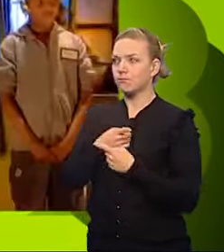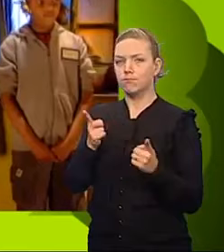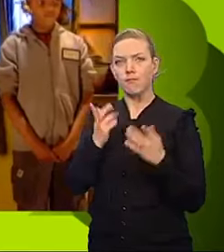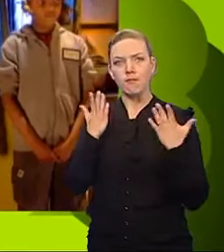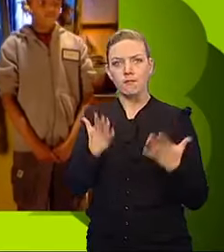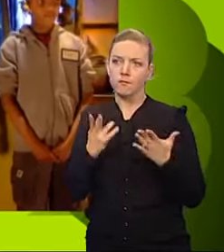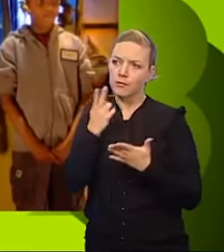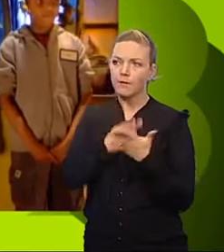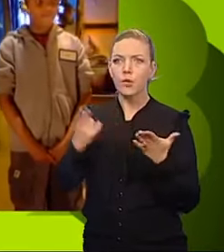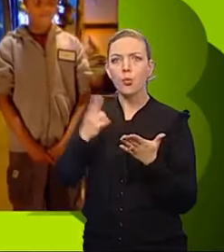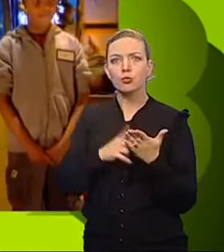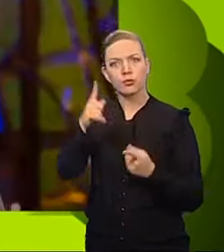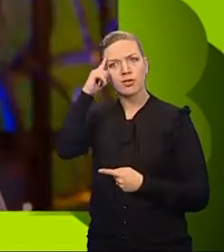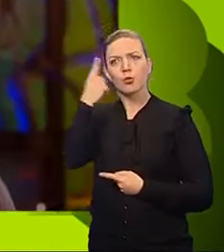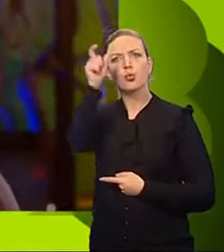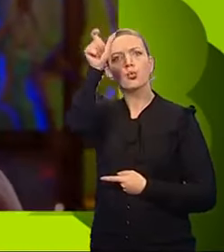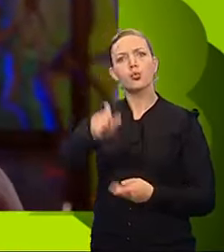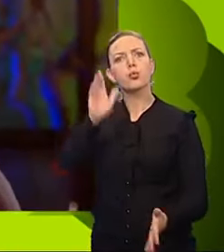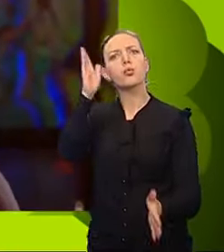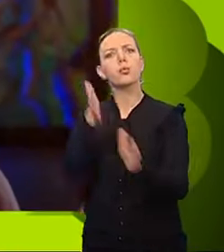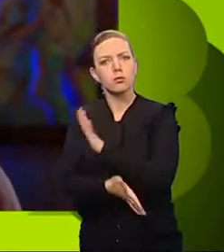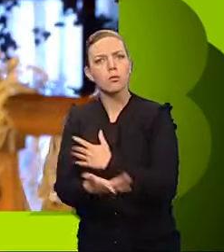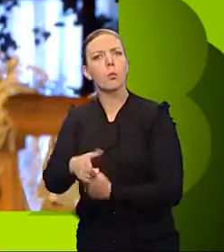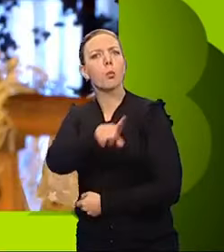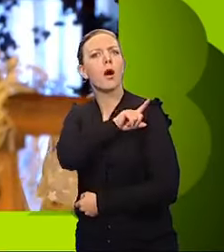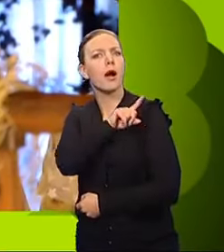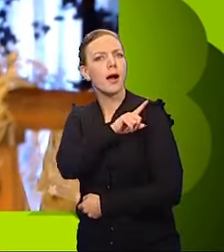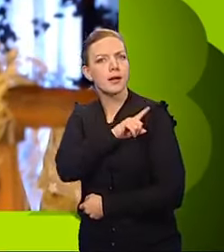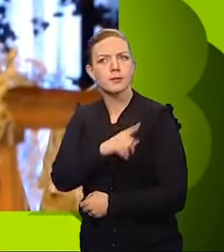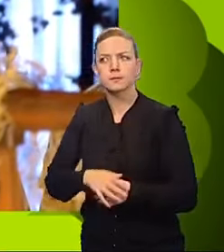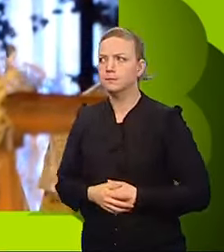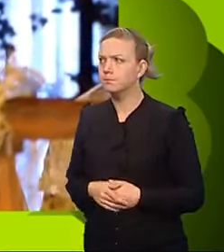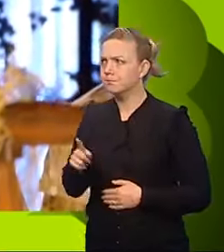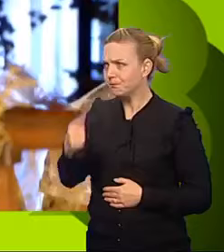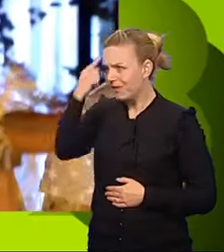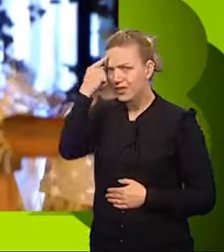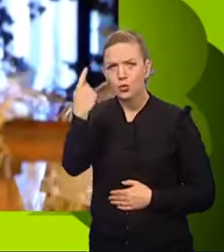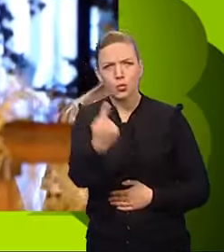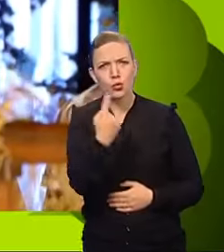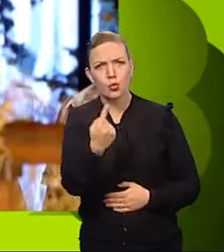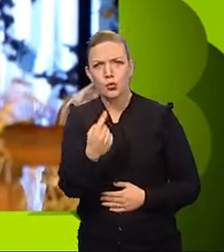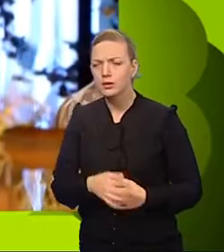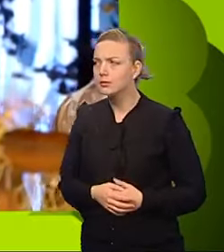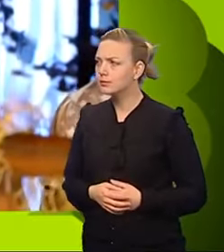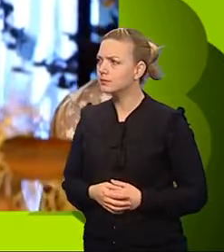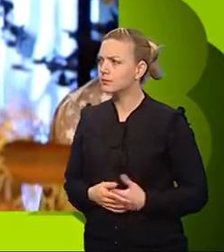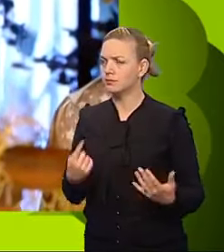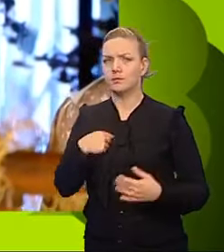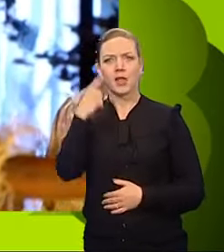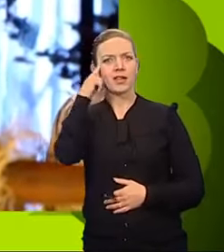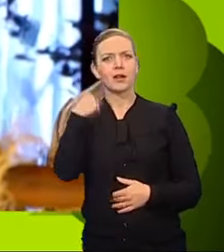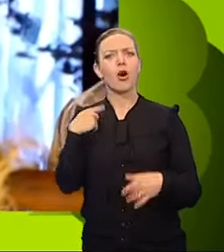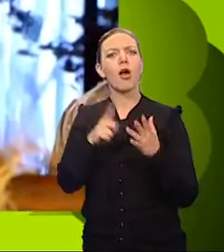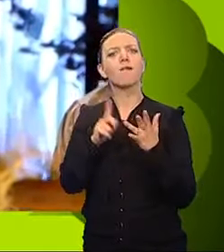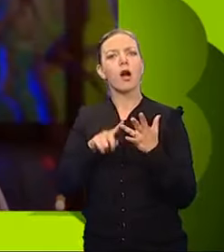saboteur was and why. Tom, who do you think the saboteur was? I think the